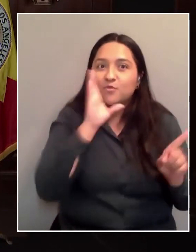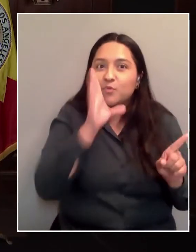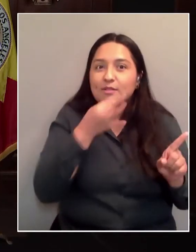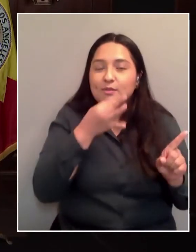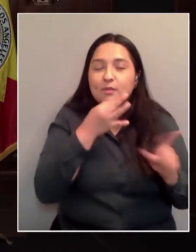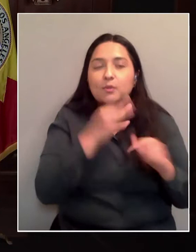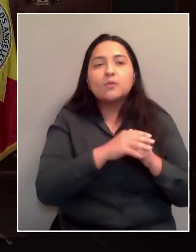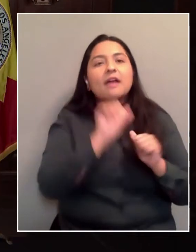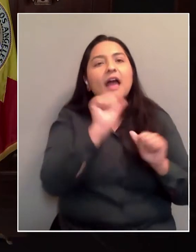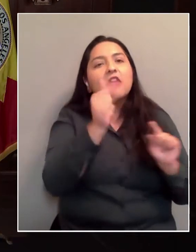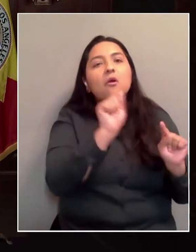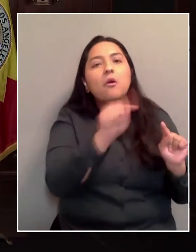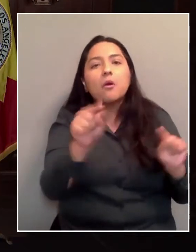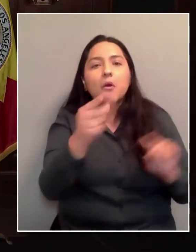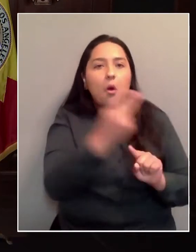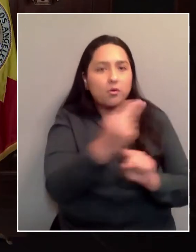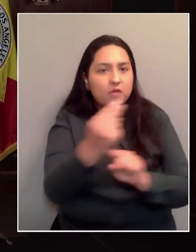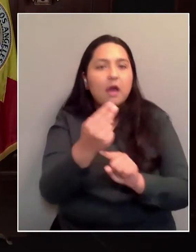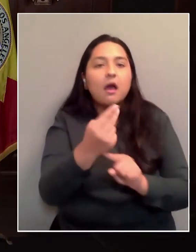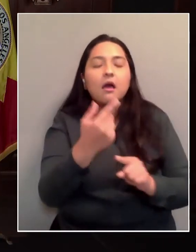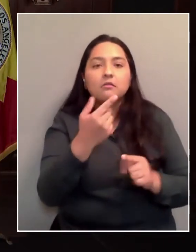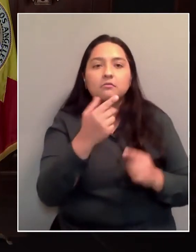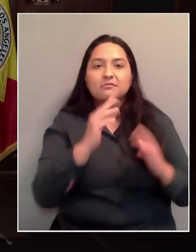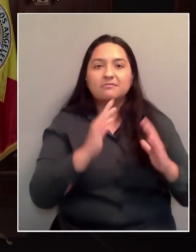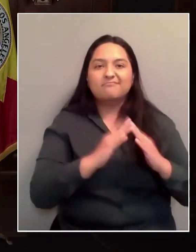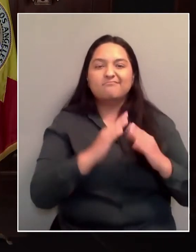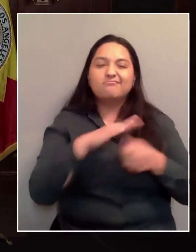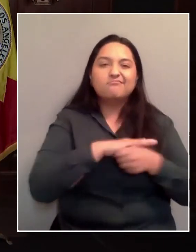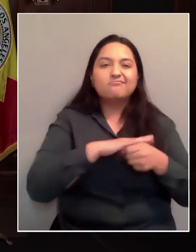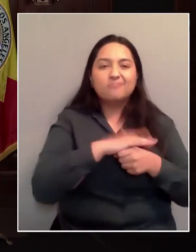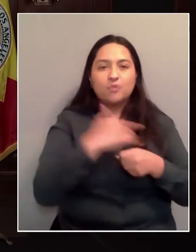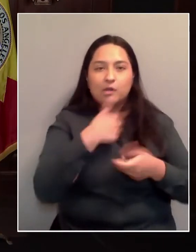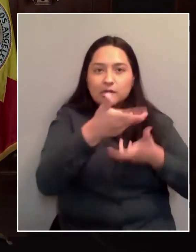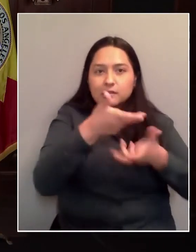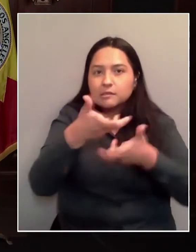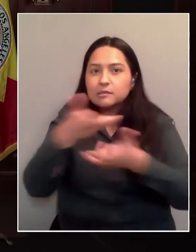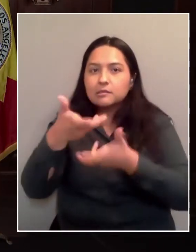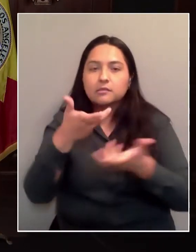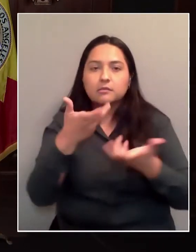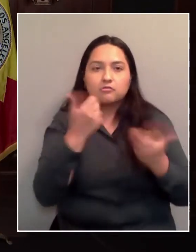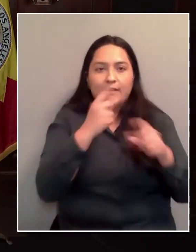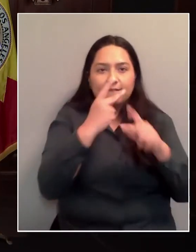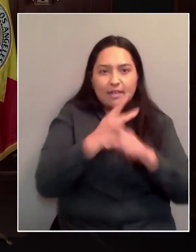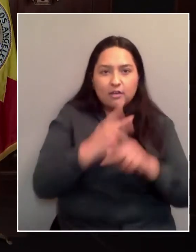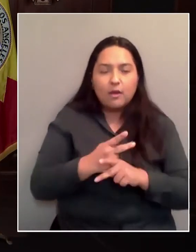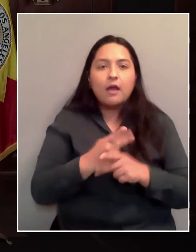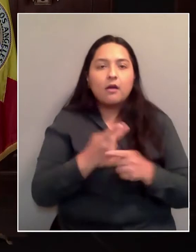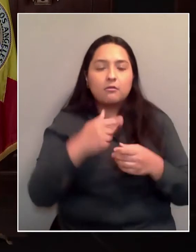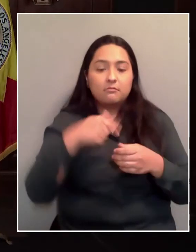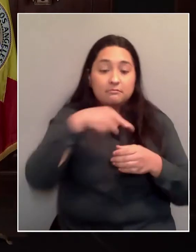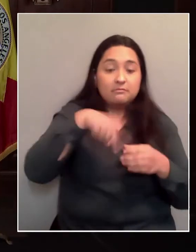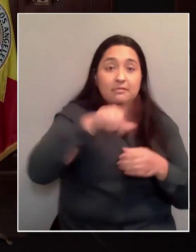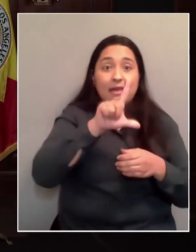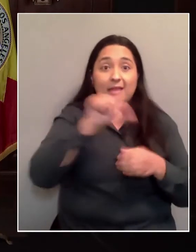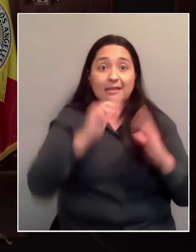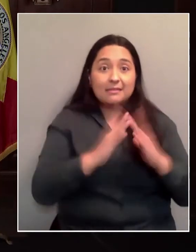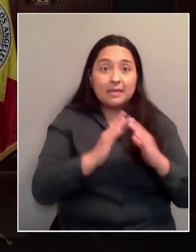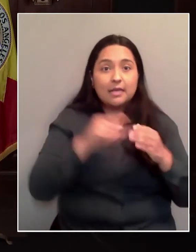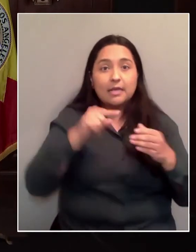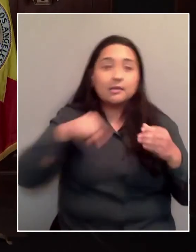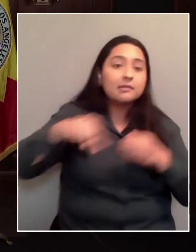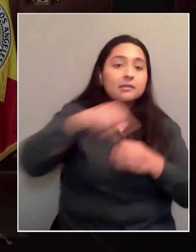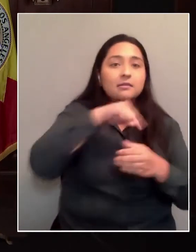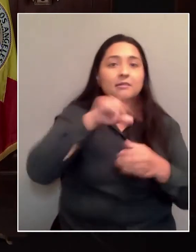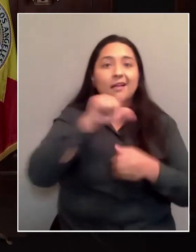county, I know, is negotiating with at least a handful of ones inside the city of L.A., let alone what may be outside the city of L.A. So I would just